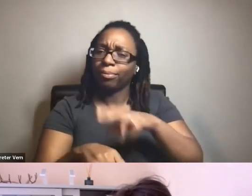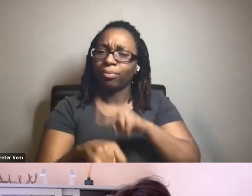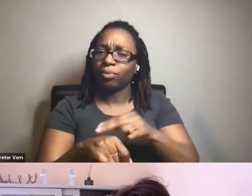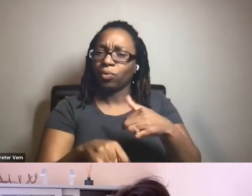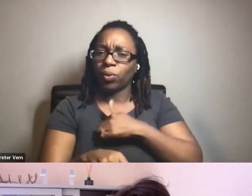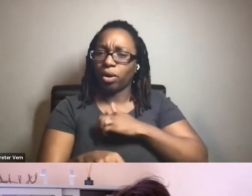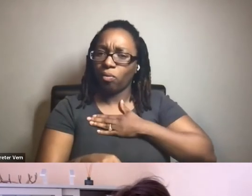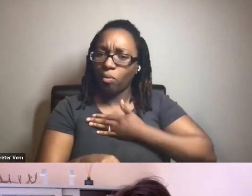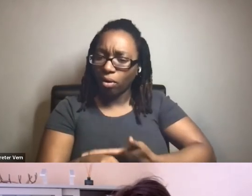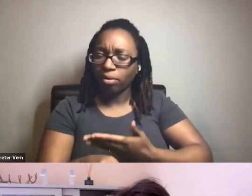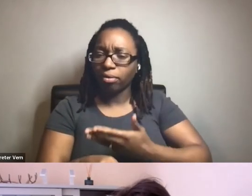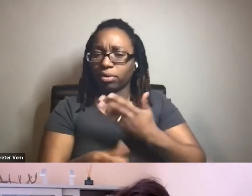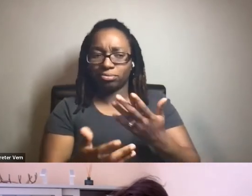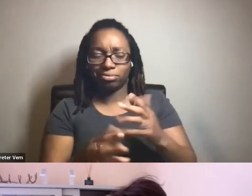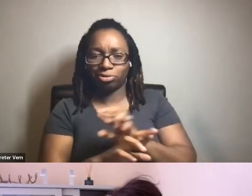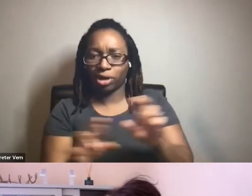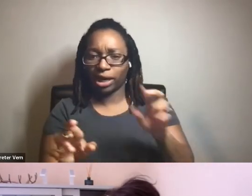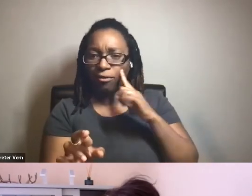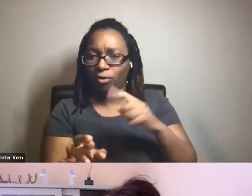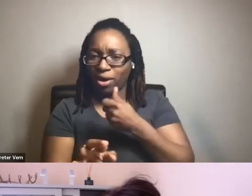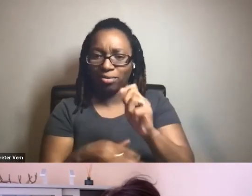All right. Thank you very much for that answer.